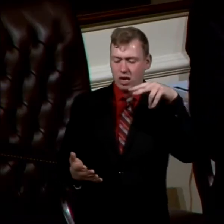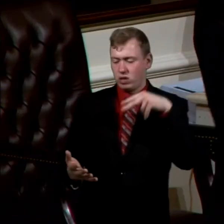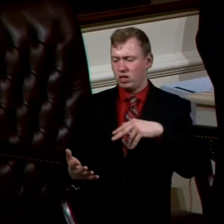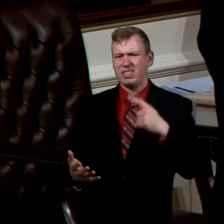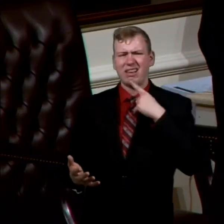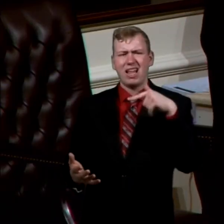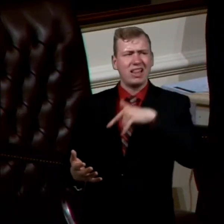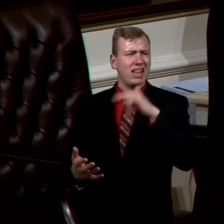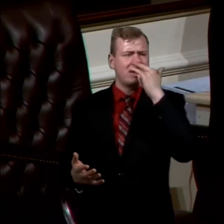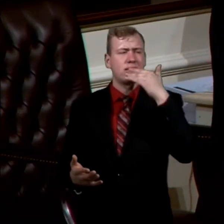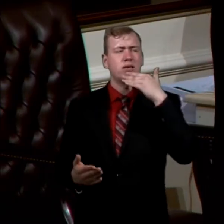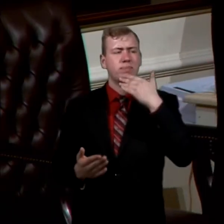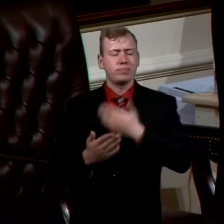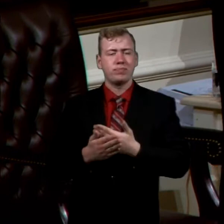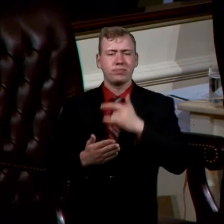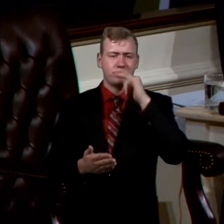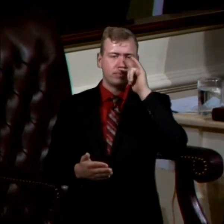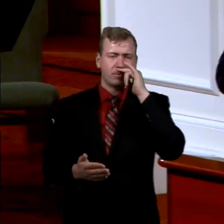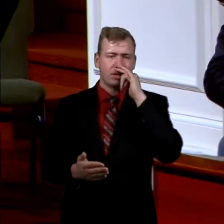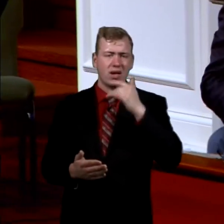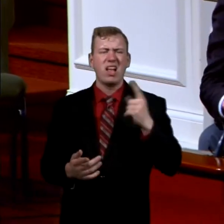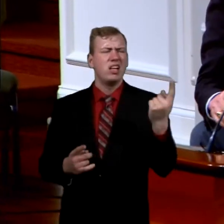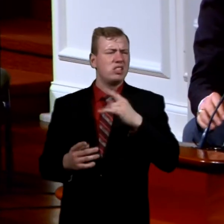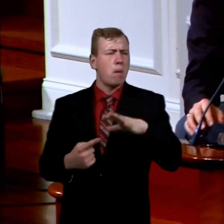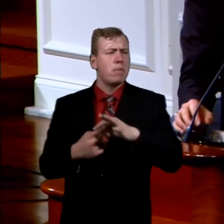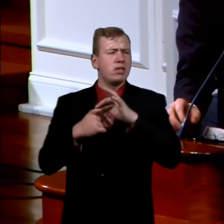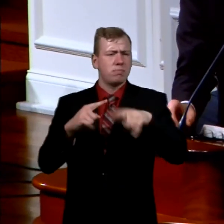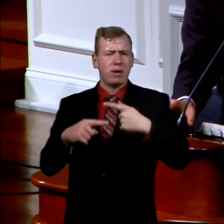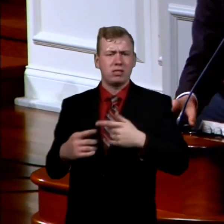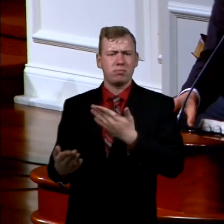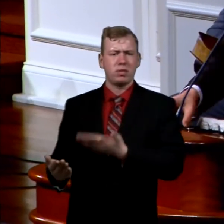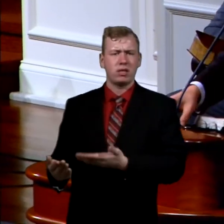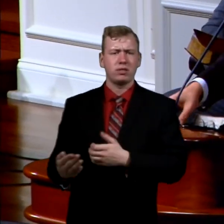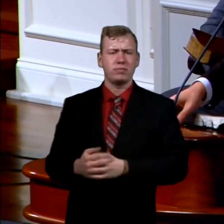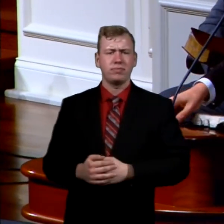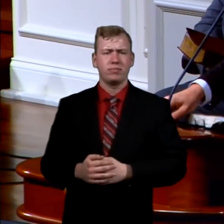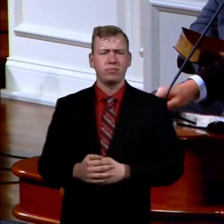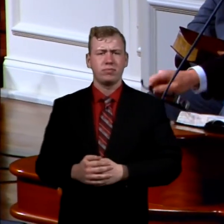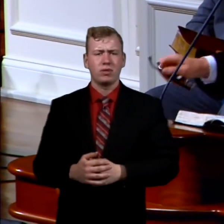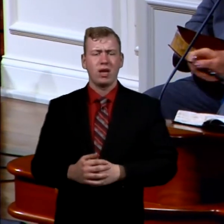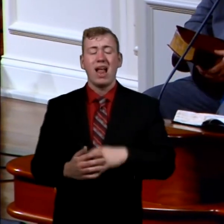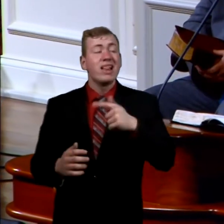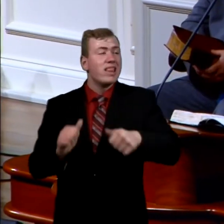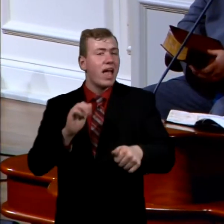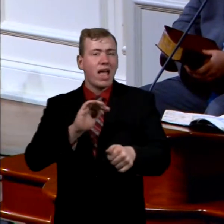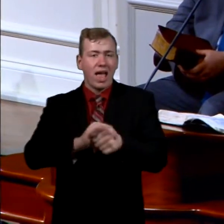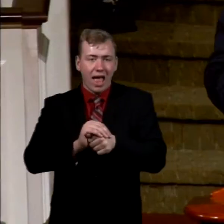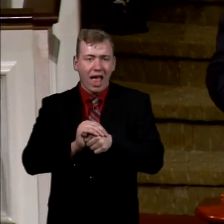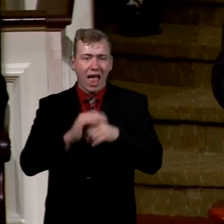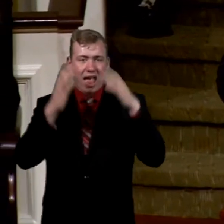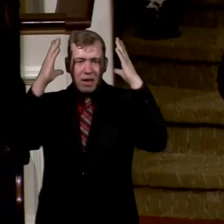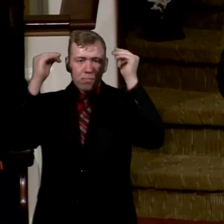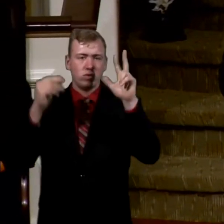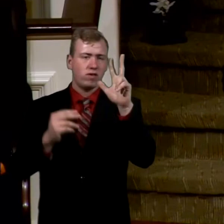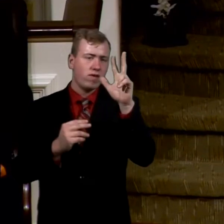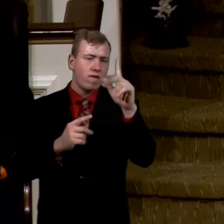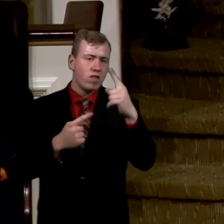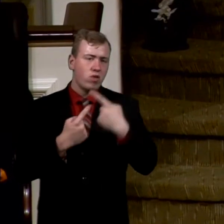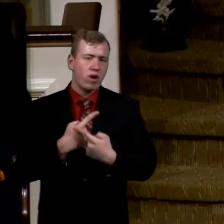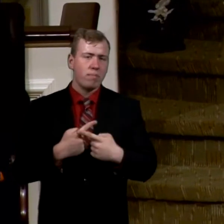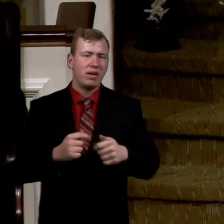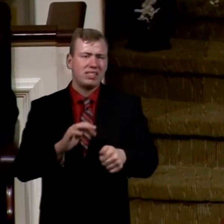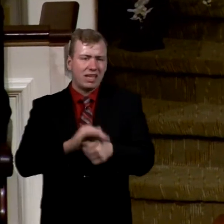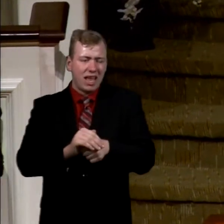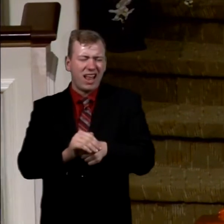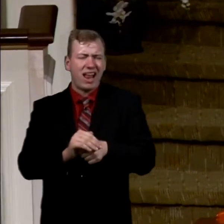this kid's a goodly child or something special about him. And they hid him three months, as